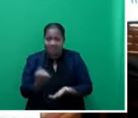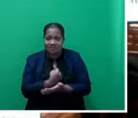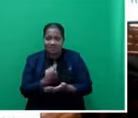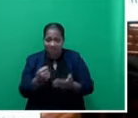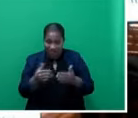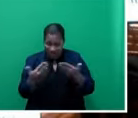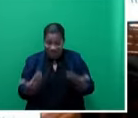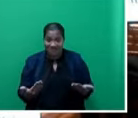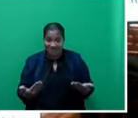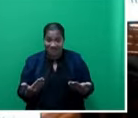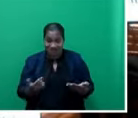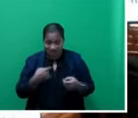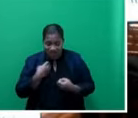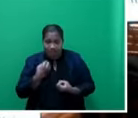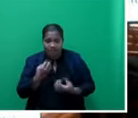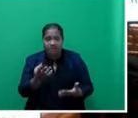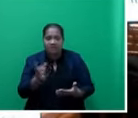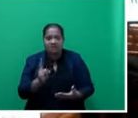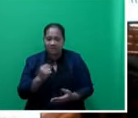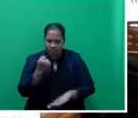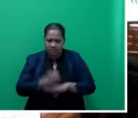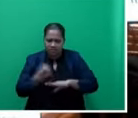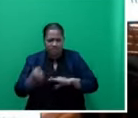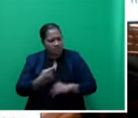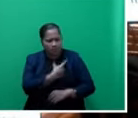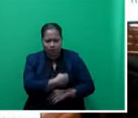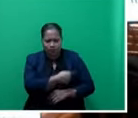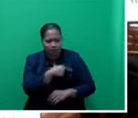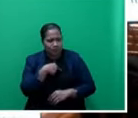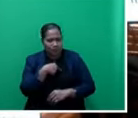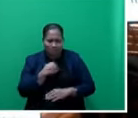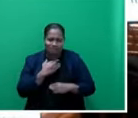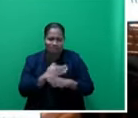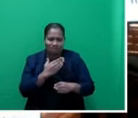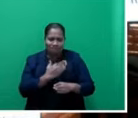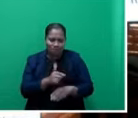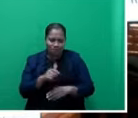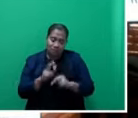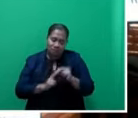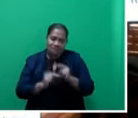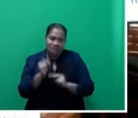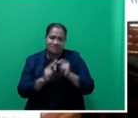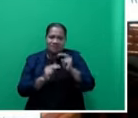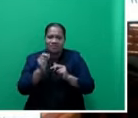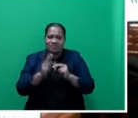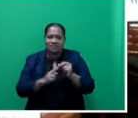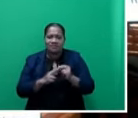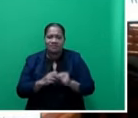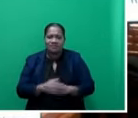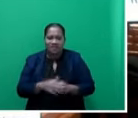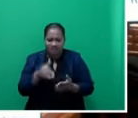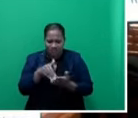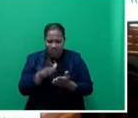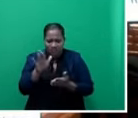Honourable House, that government is also committed to the construction and retrofitting